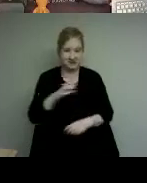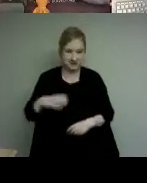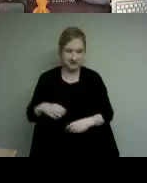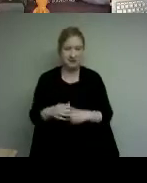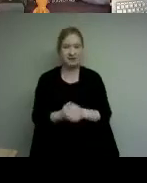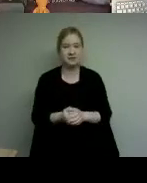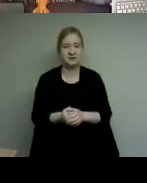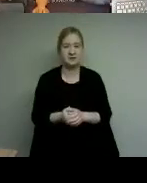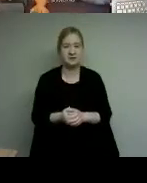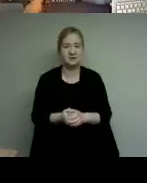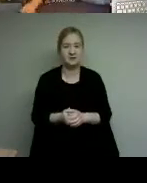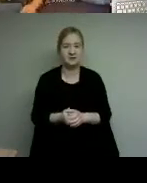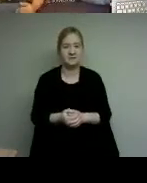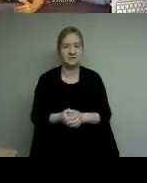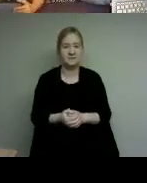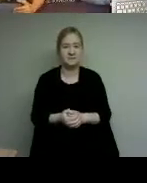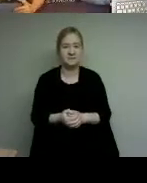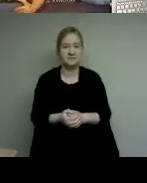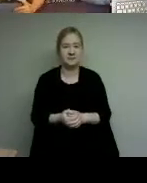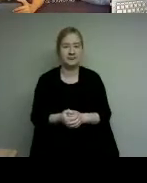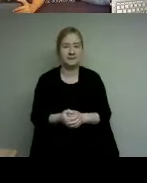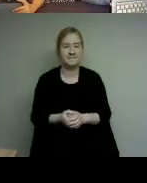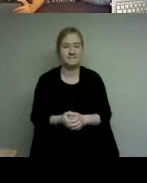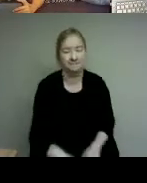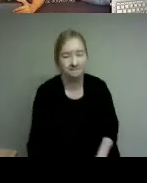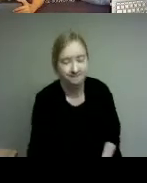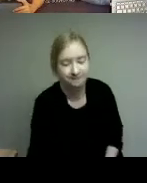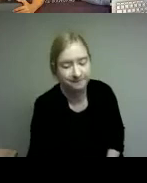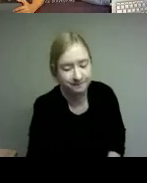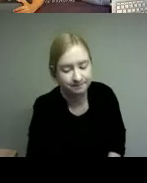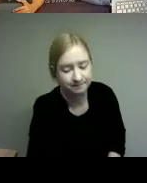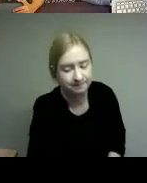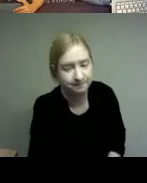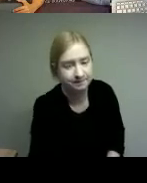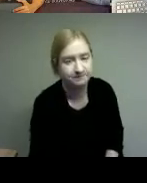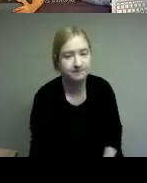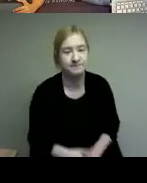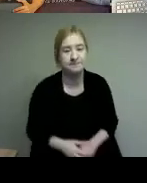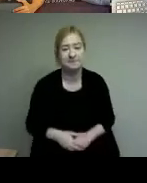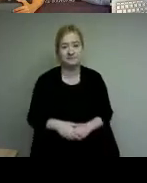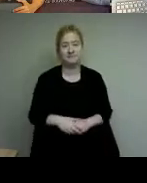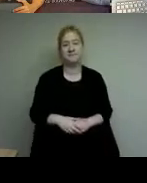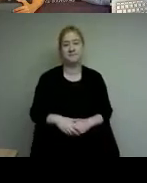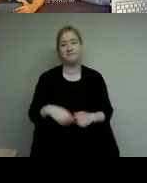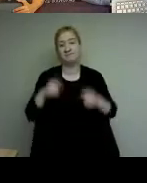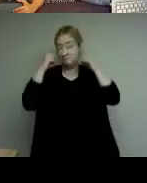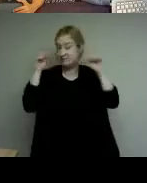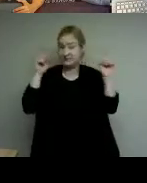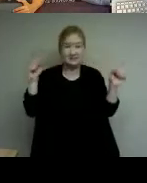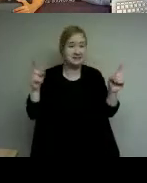that we've had in the past of working with businesses so the key element that is missing the success was